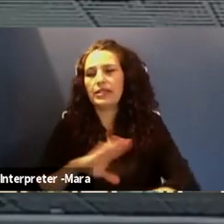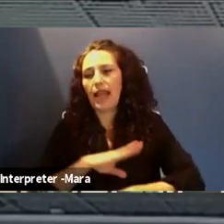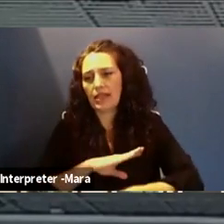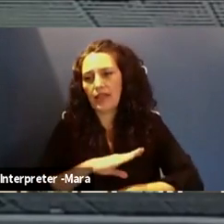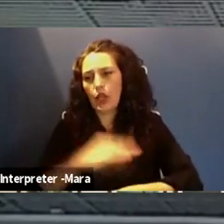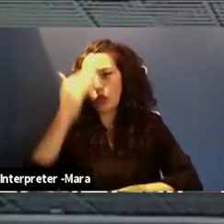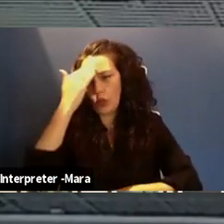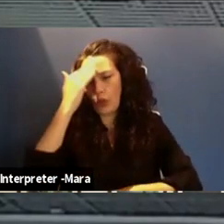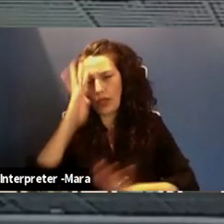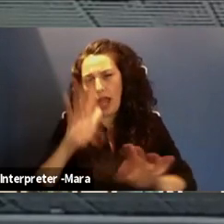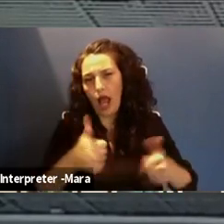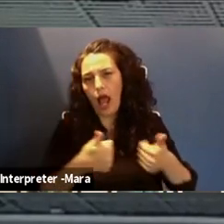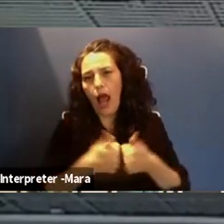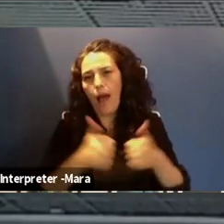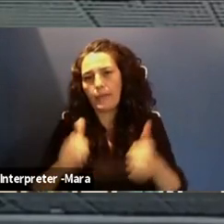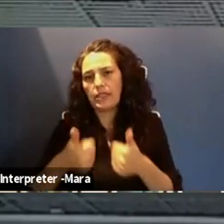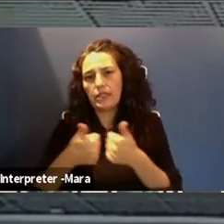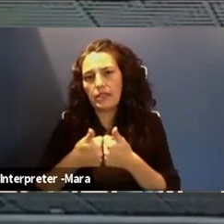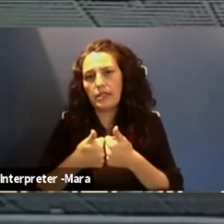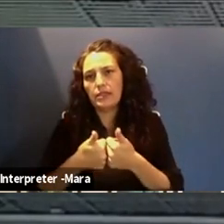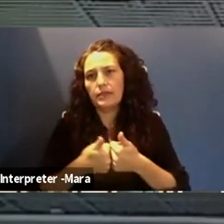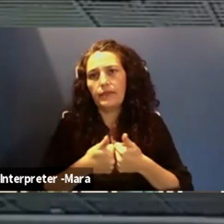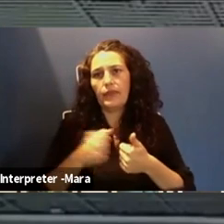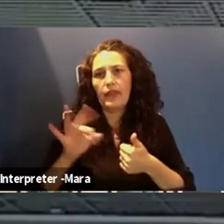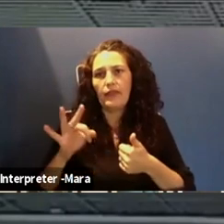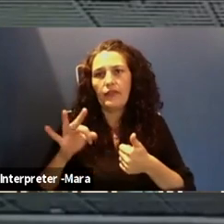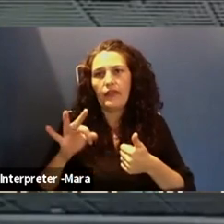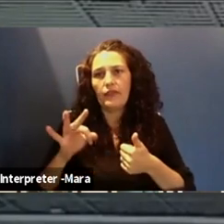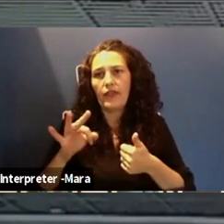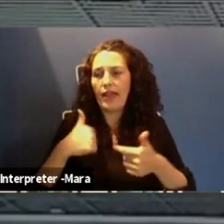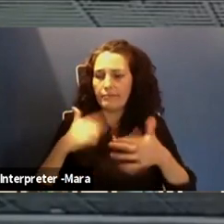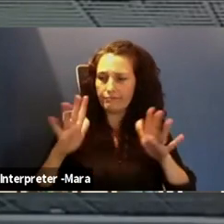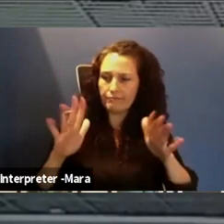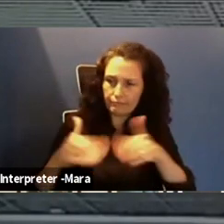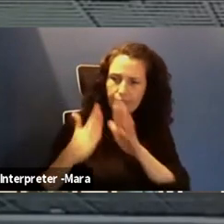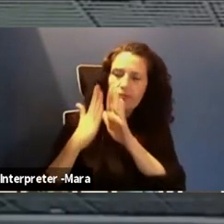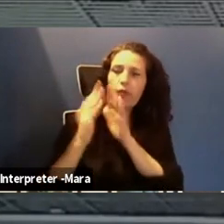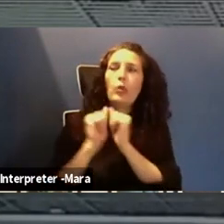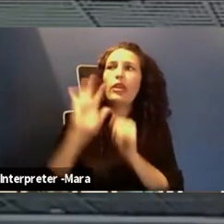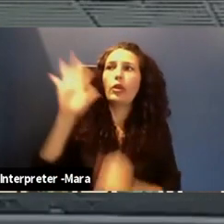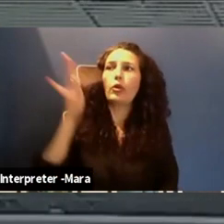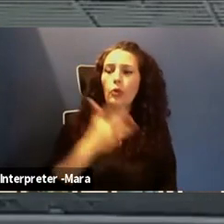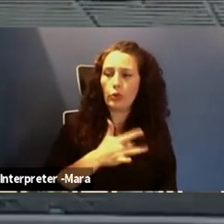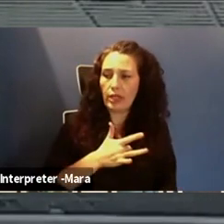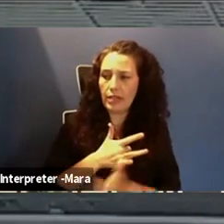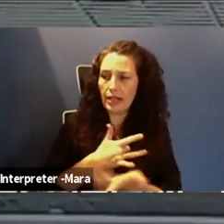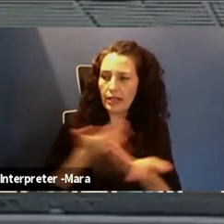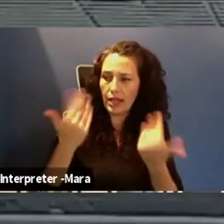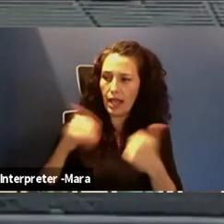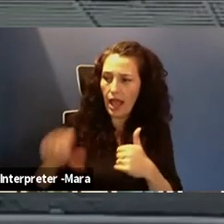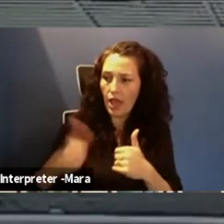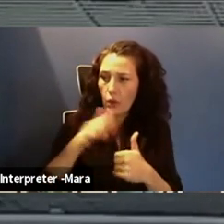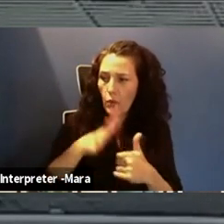the obstacles that I face, that if I face them with grace, that I can then help the other women behind me and